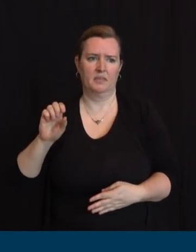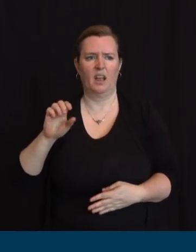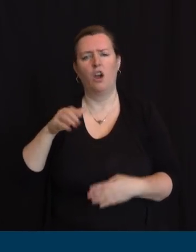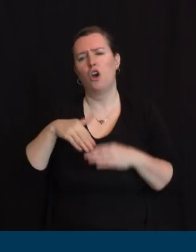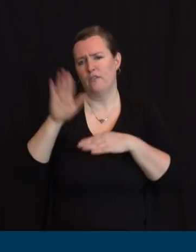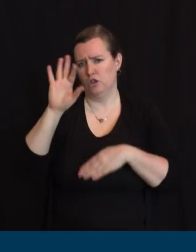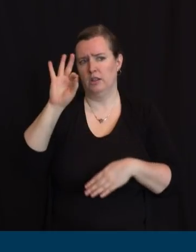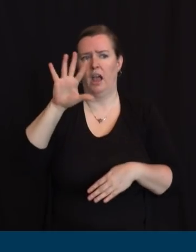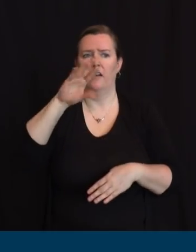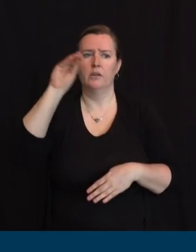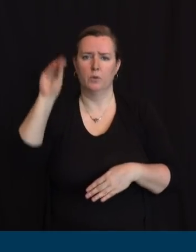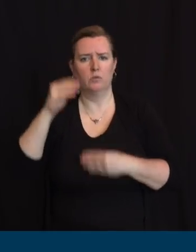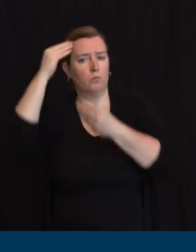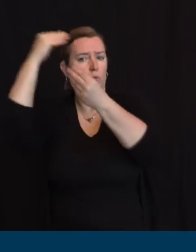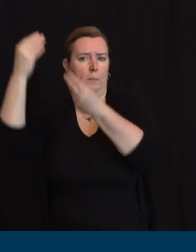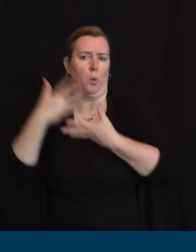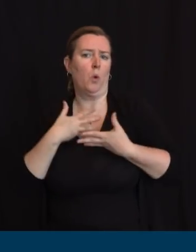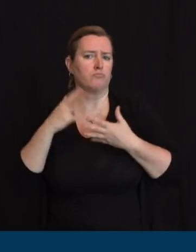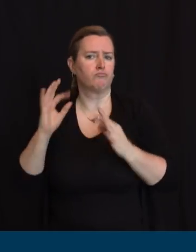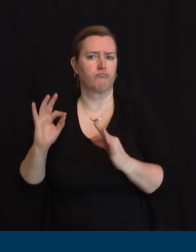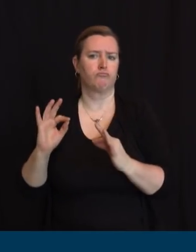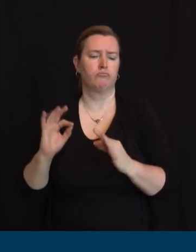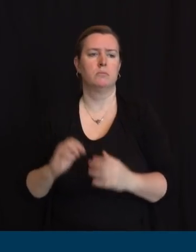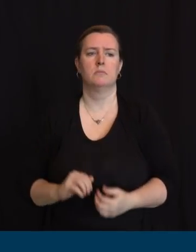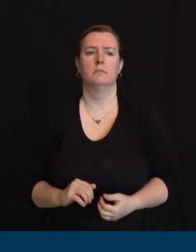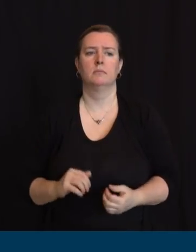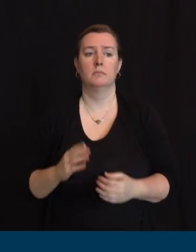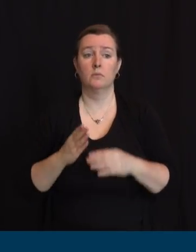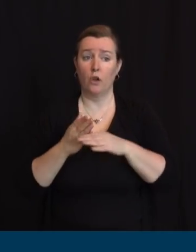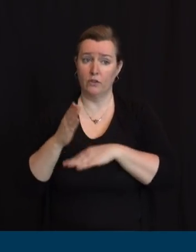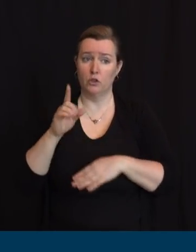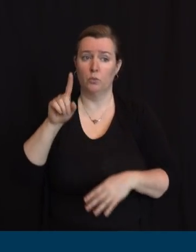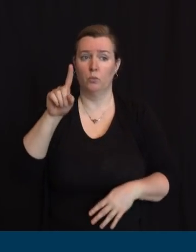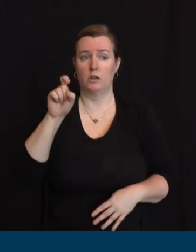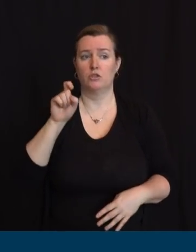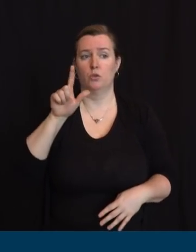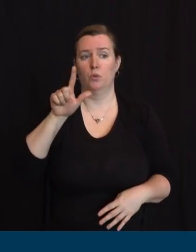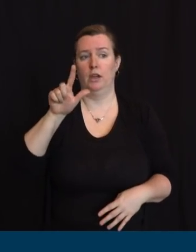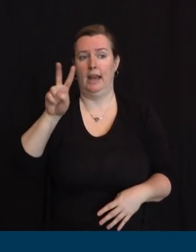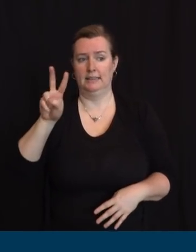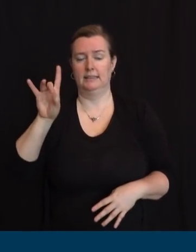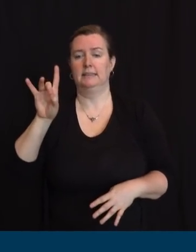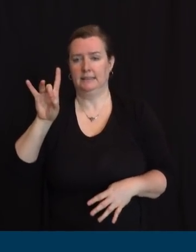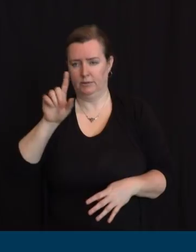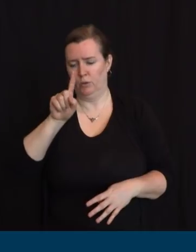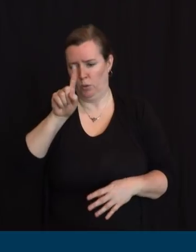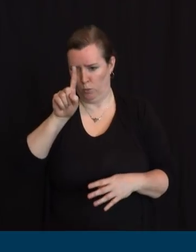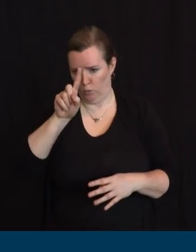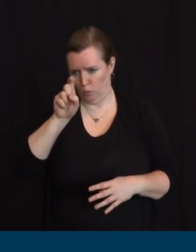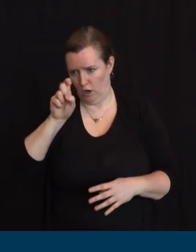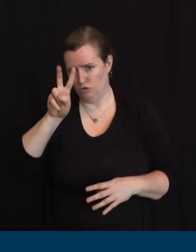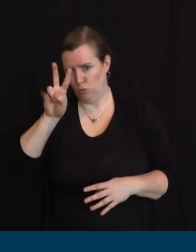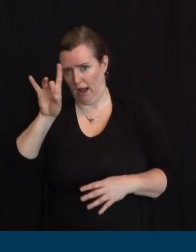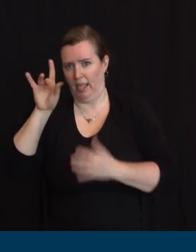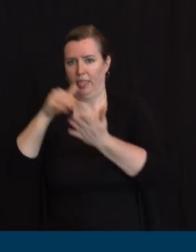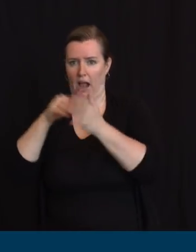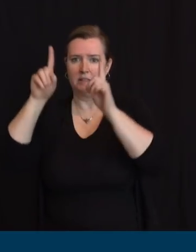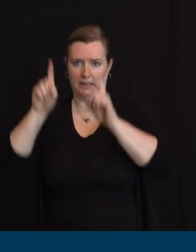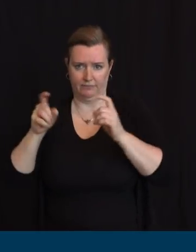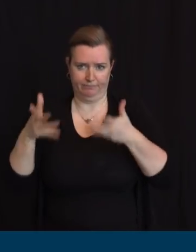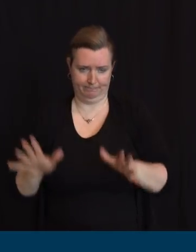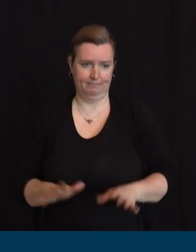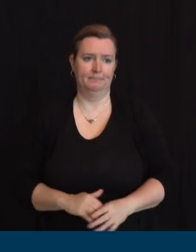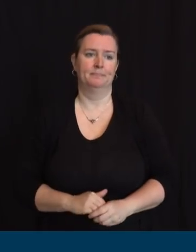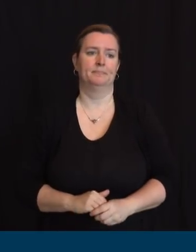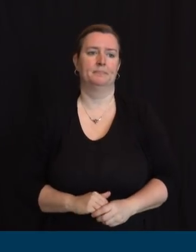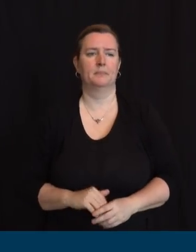tests were performed. 57,654 returned as positive for a positivity rate of